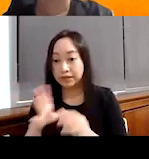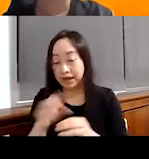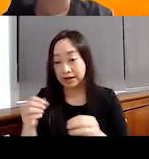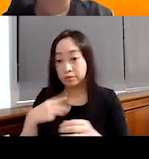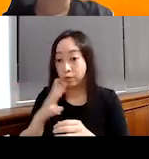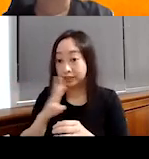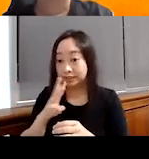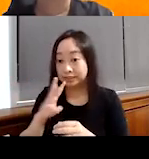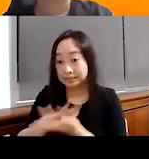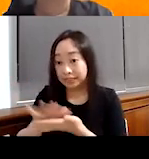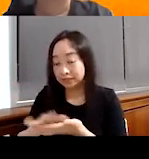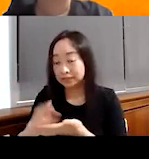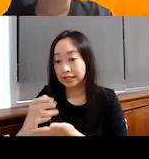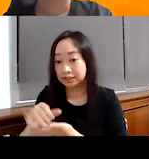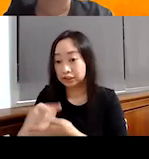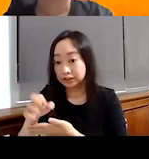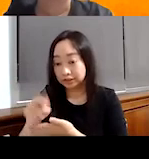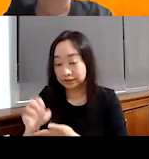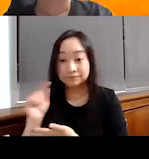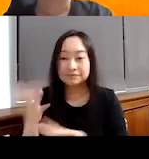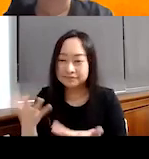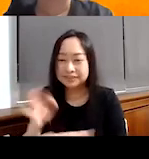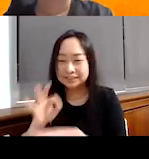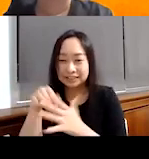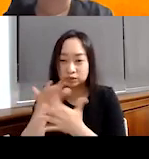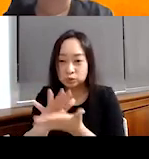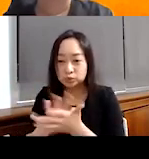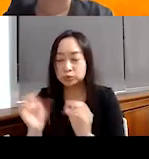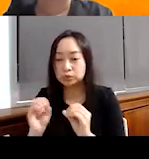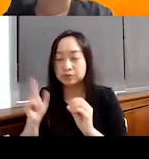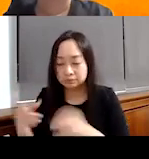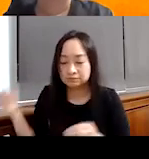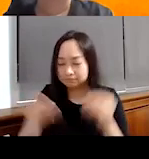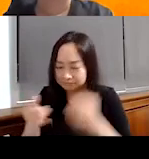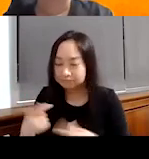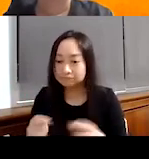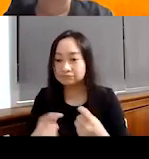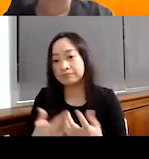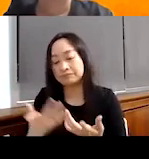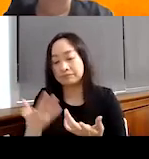and sanitation and hygiene facilities at schools. So kids can, you know, properly wash their hands.